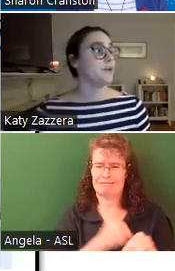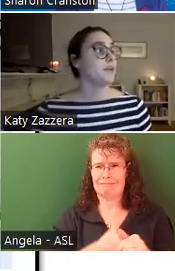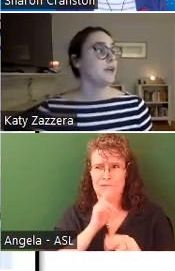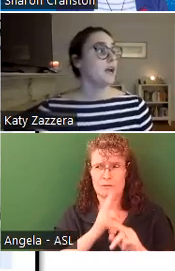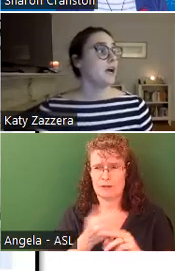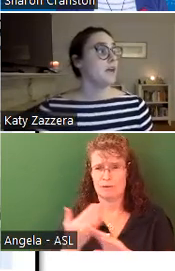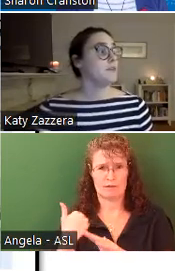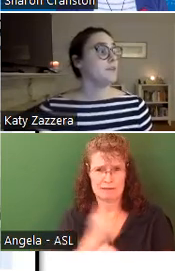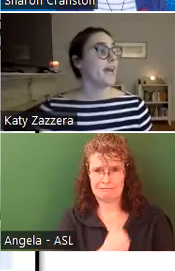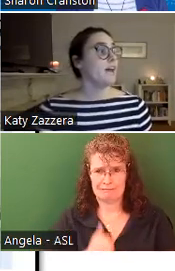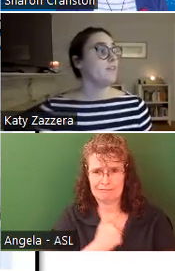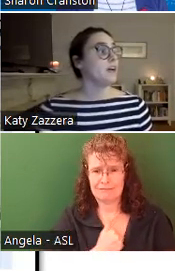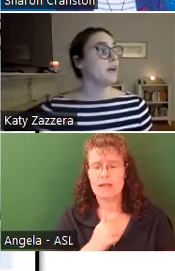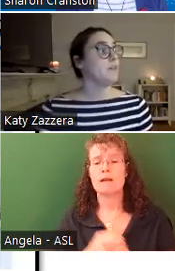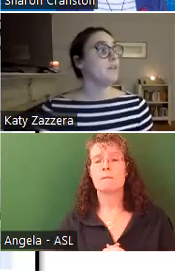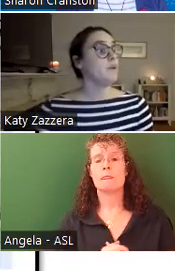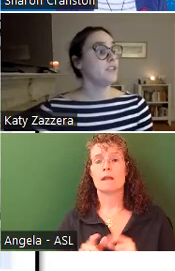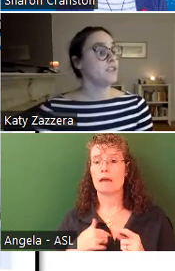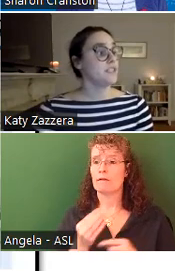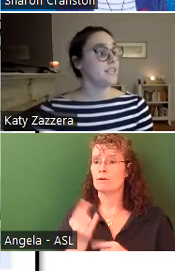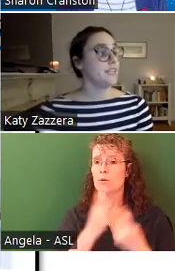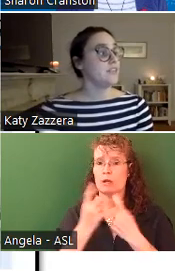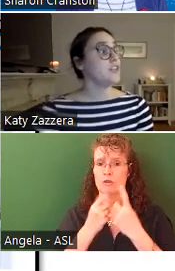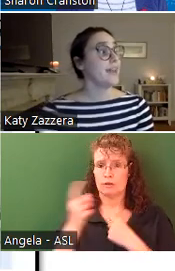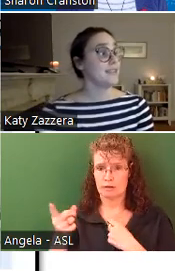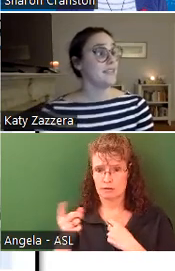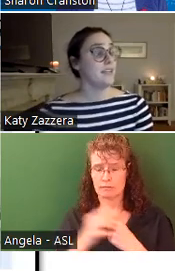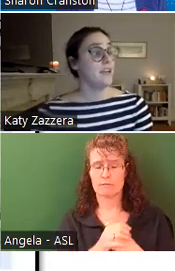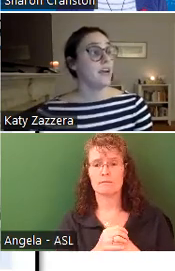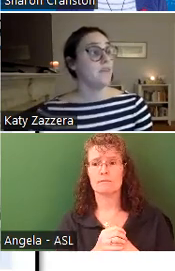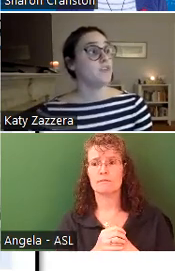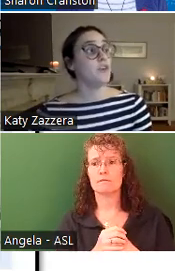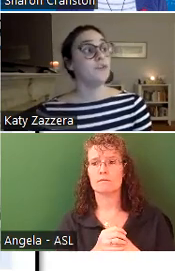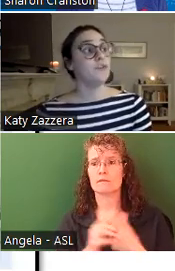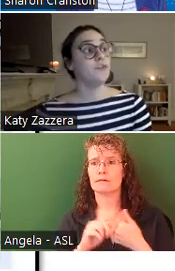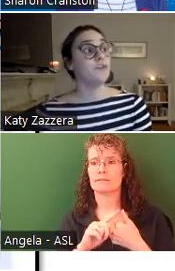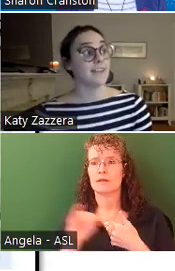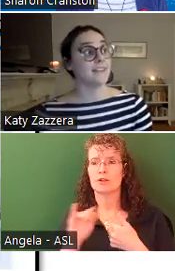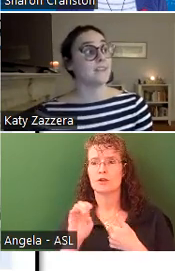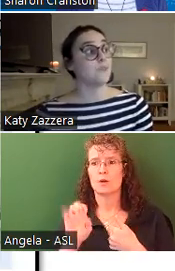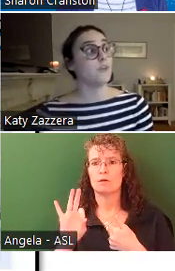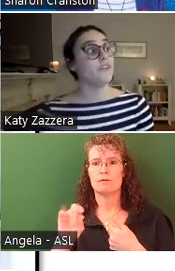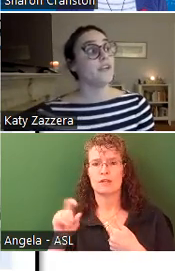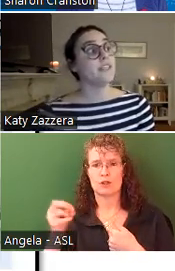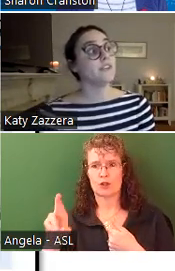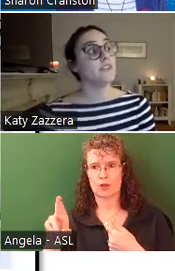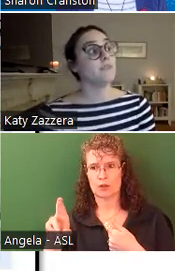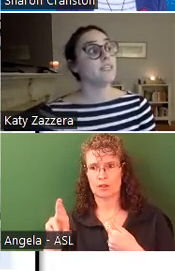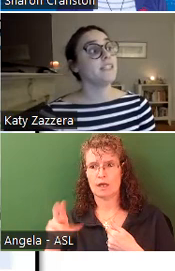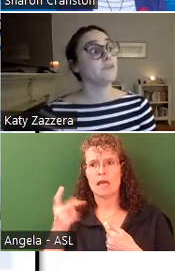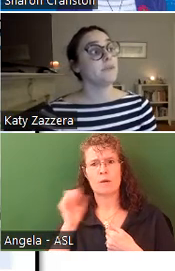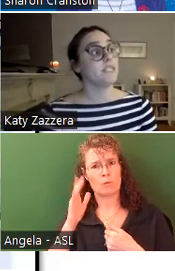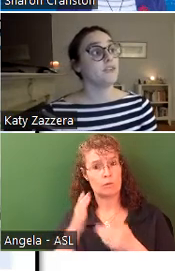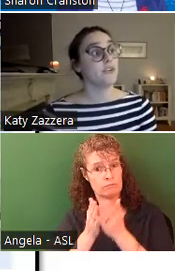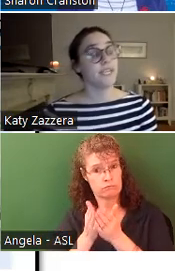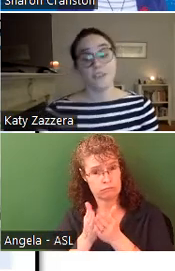sooner. So we have a couple of questions in the chat. Joe Fisher asks, will ferry service